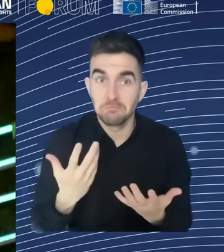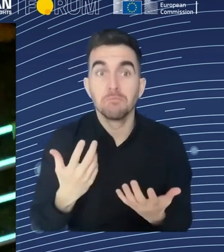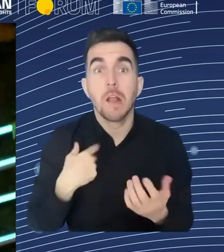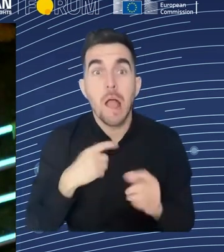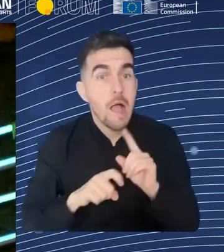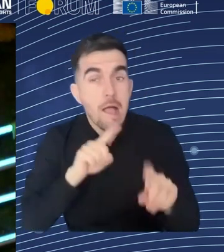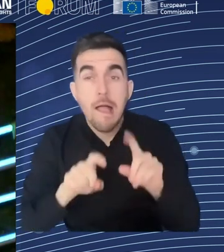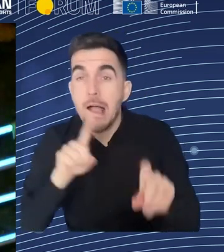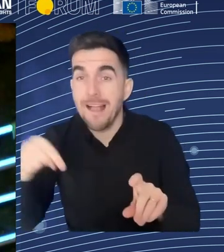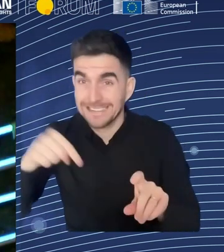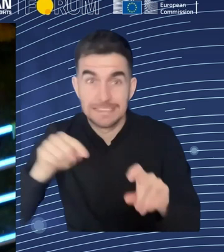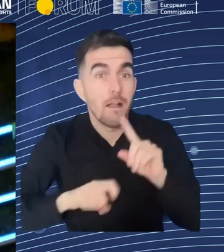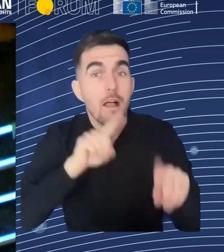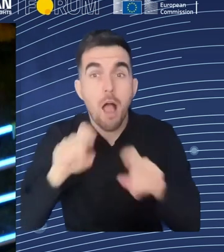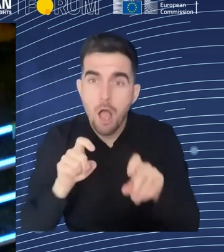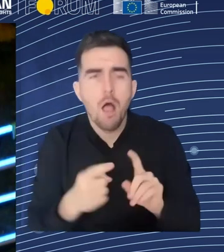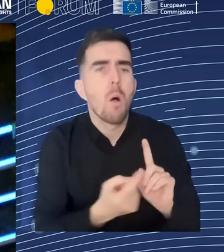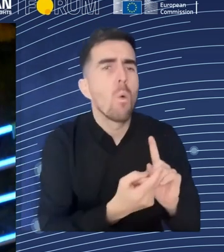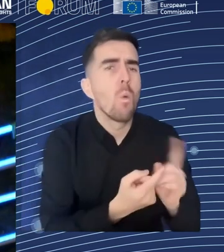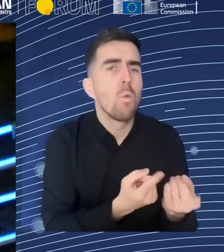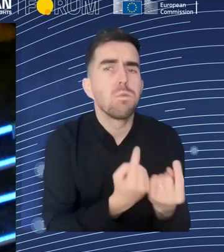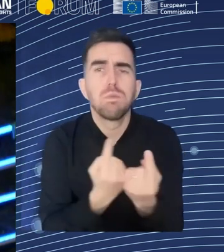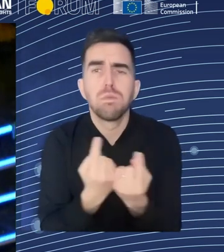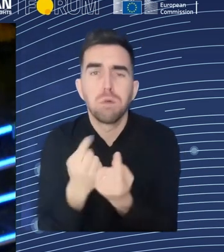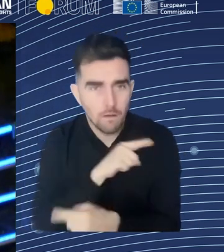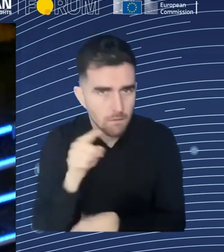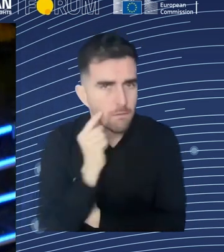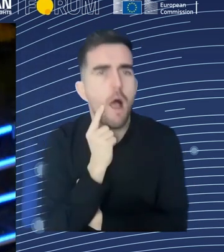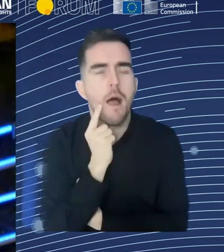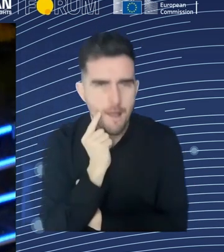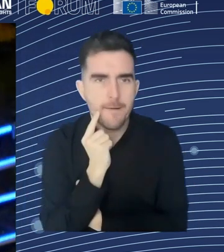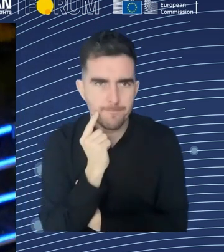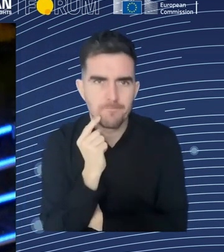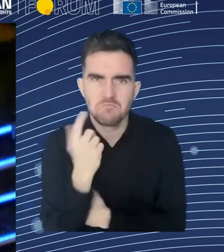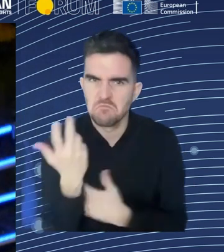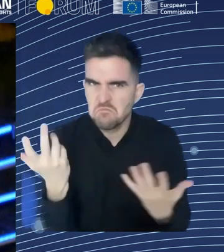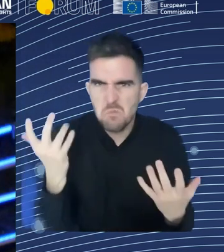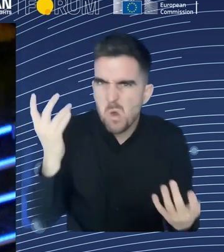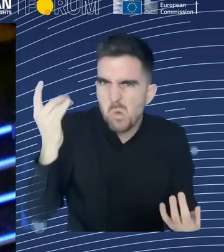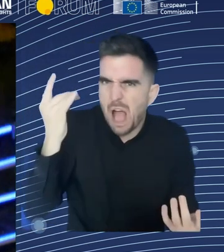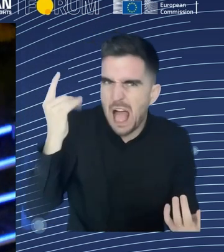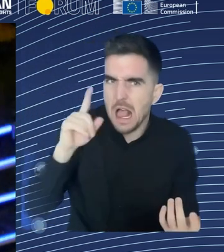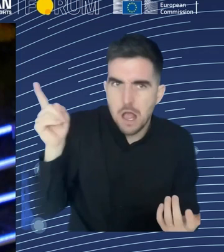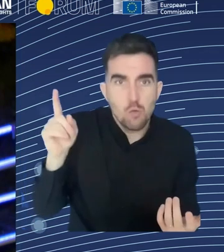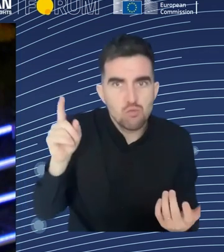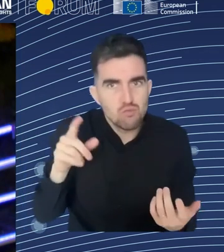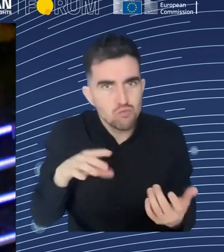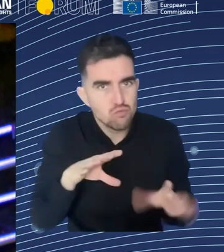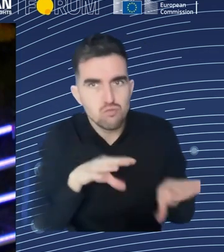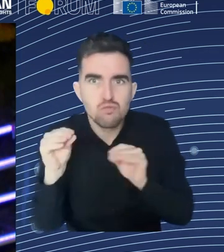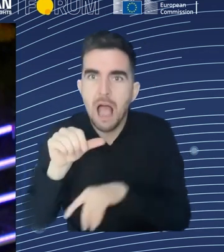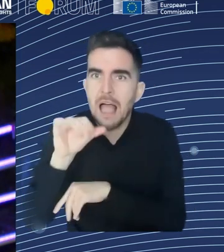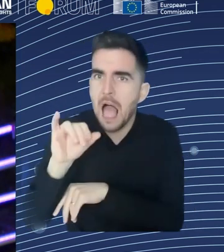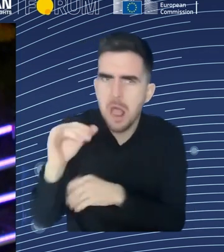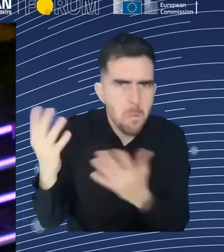And there's other studies that then go into, you know, what types of jobs we think or is AI currently automating,